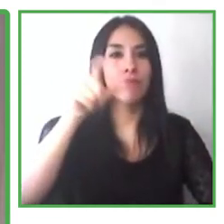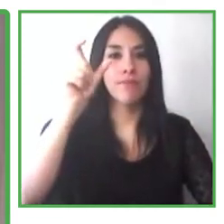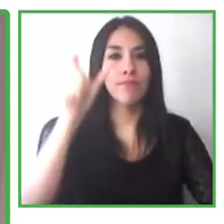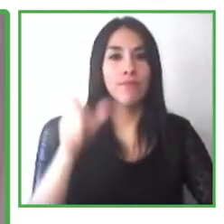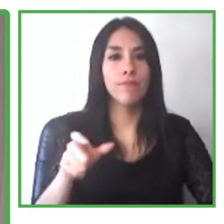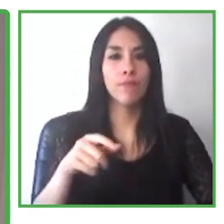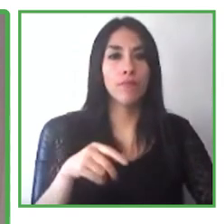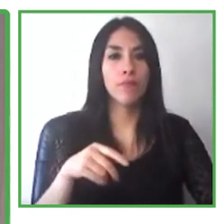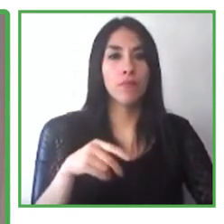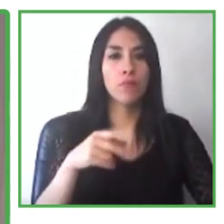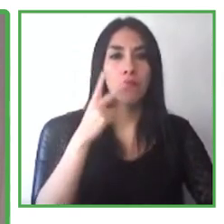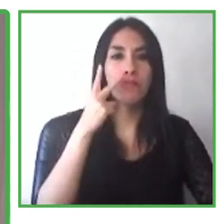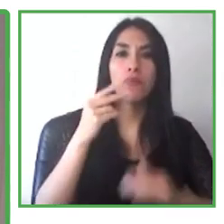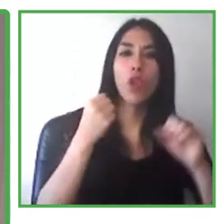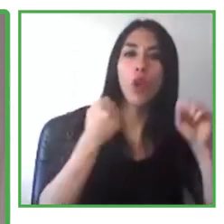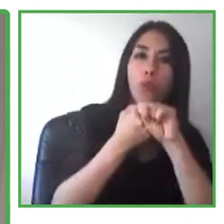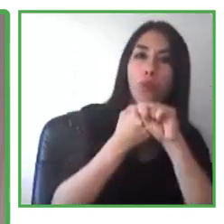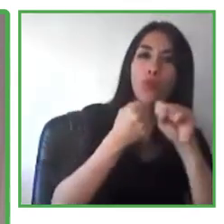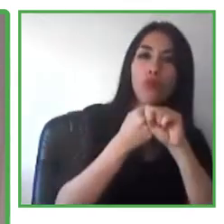Purina.